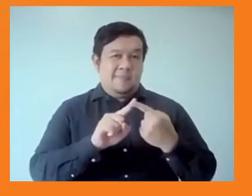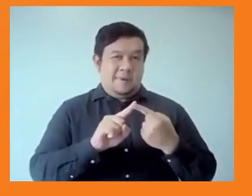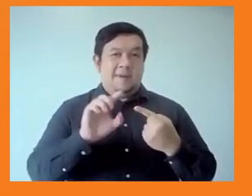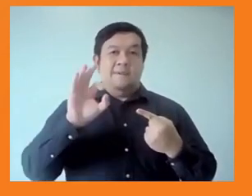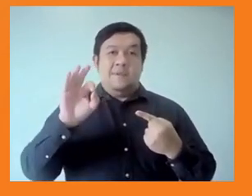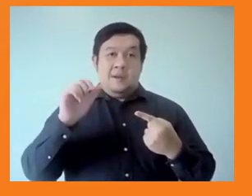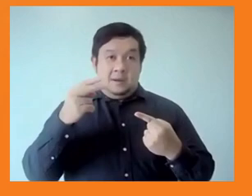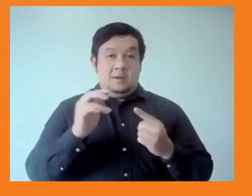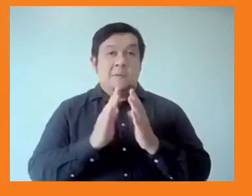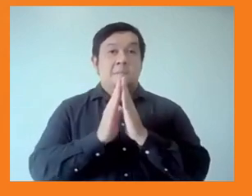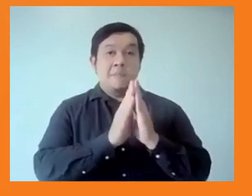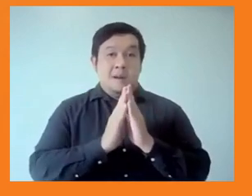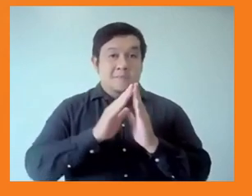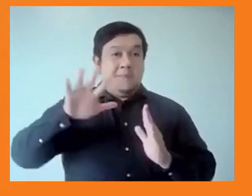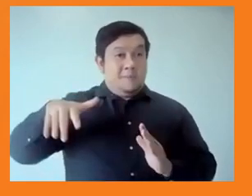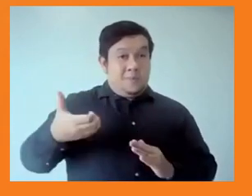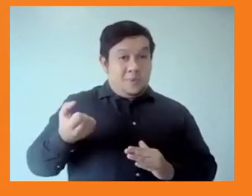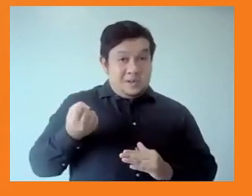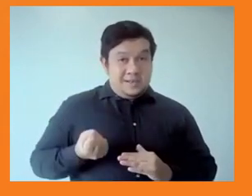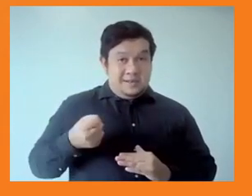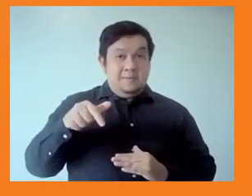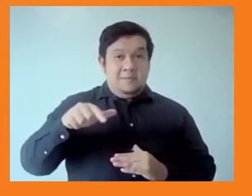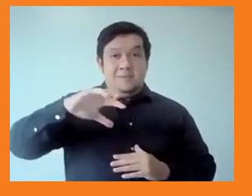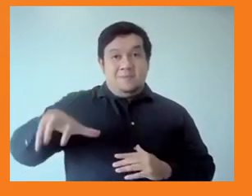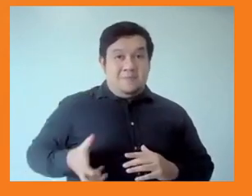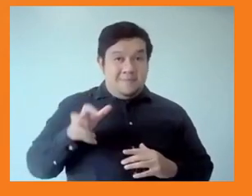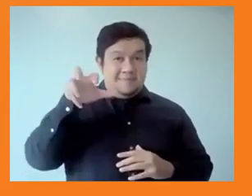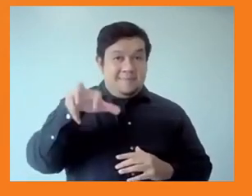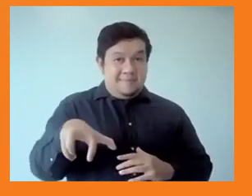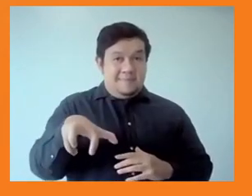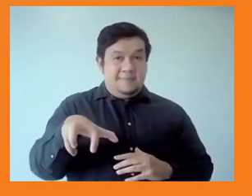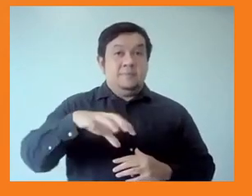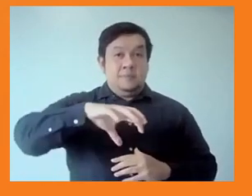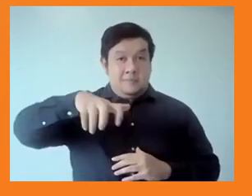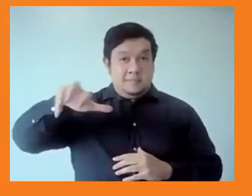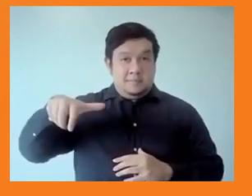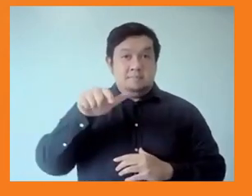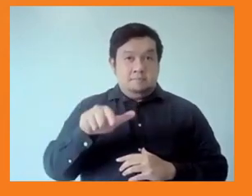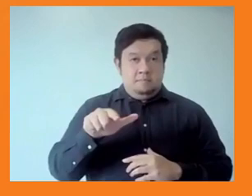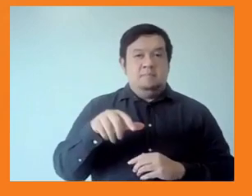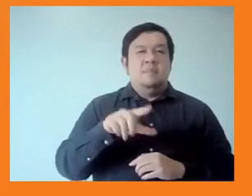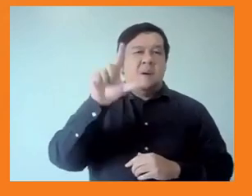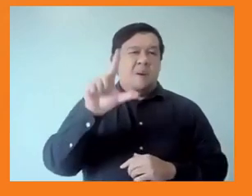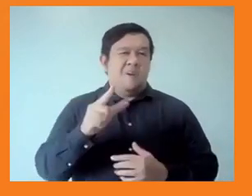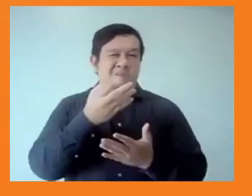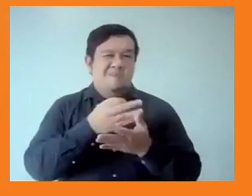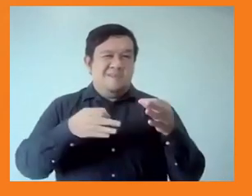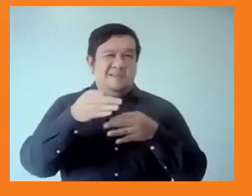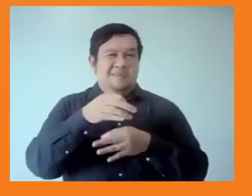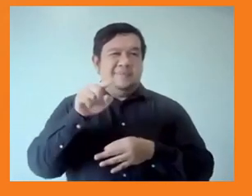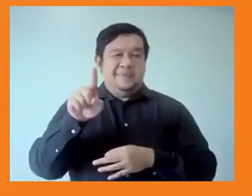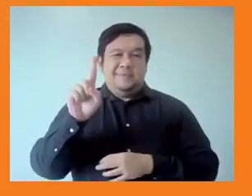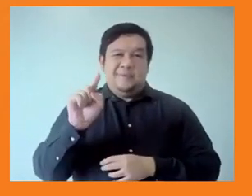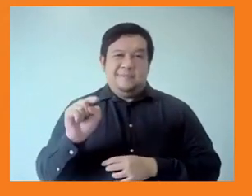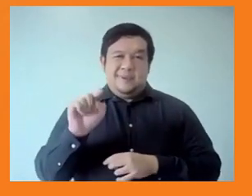20 of our global index of 161 countries and doing only between one-tenth and one-fifth of what the best performers are doing.